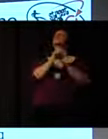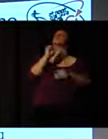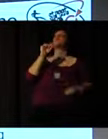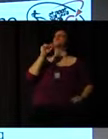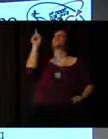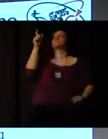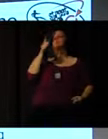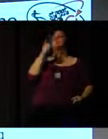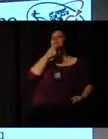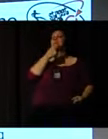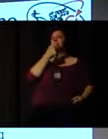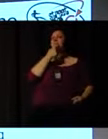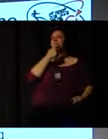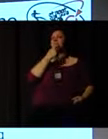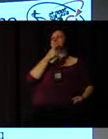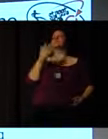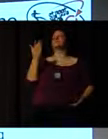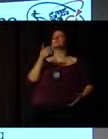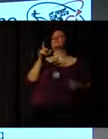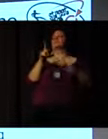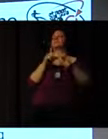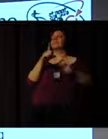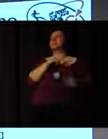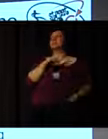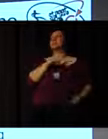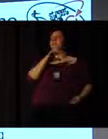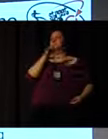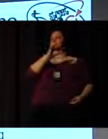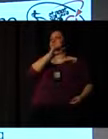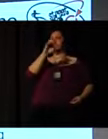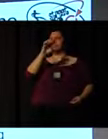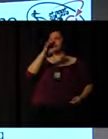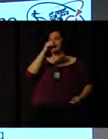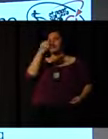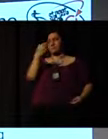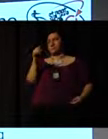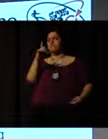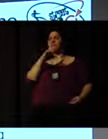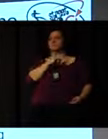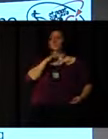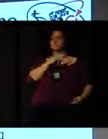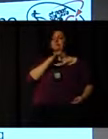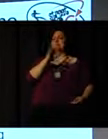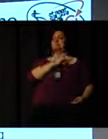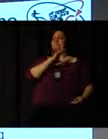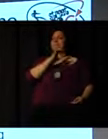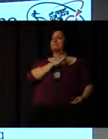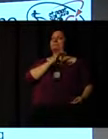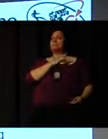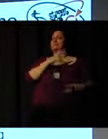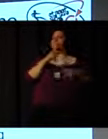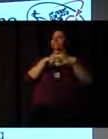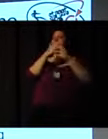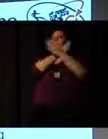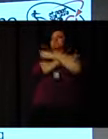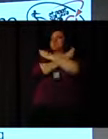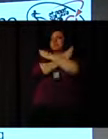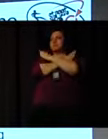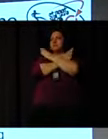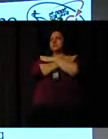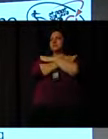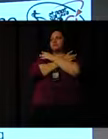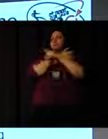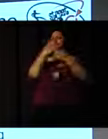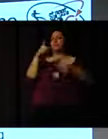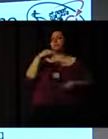and there's sort of huge fears around youth unemployment. And so key to what we're doing now